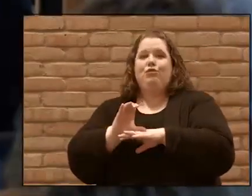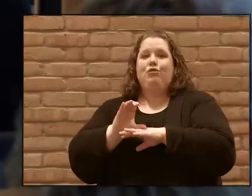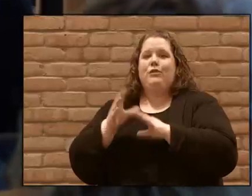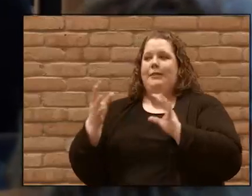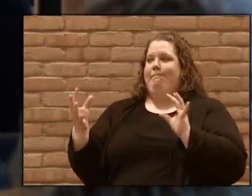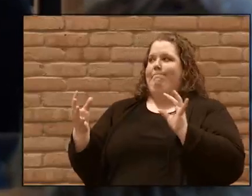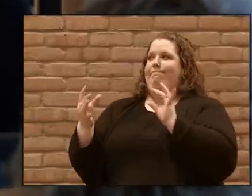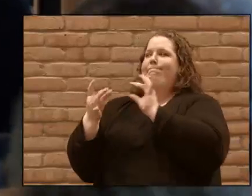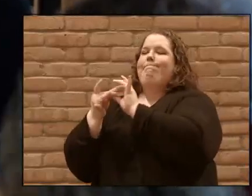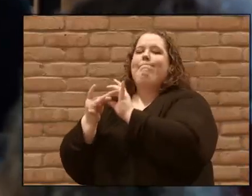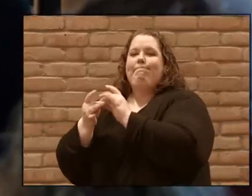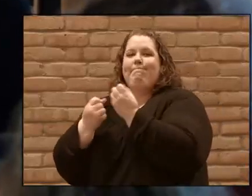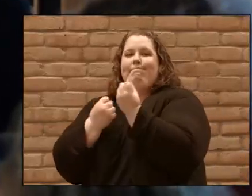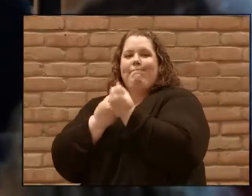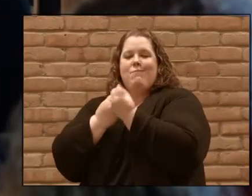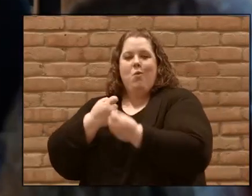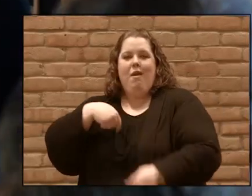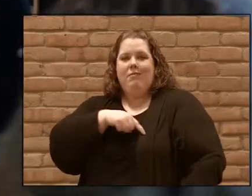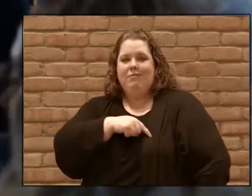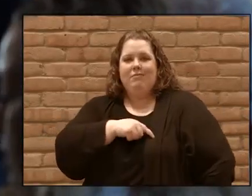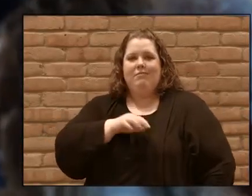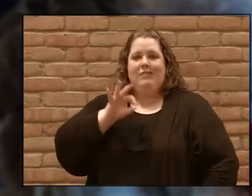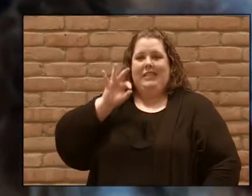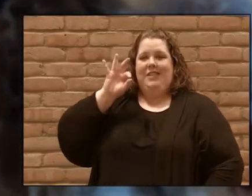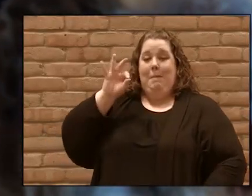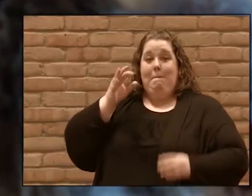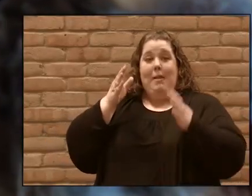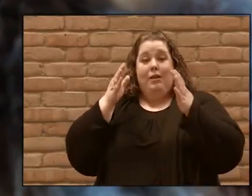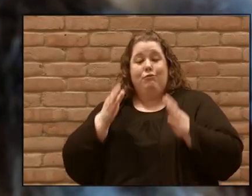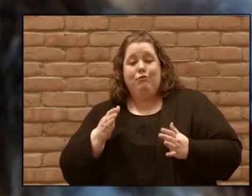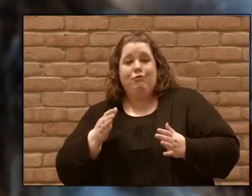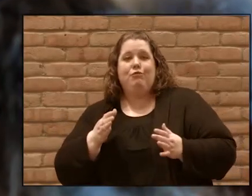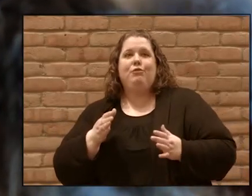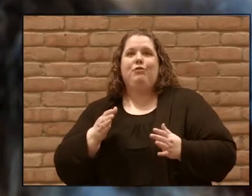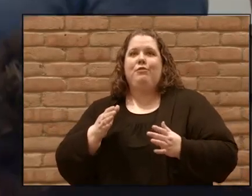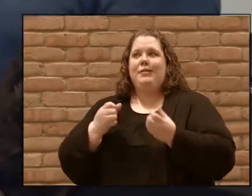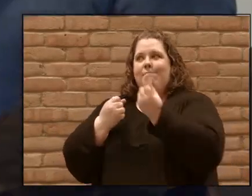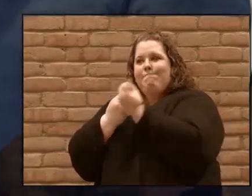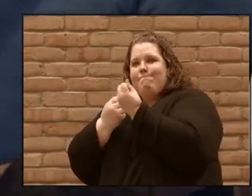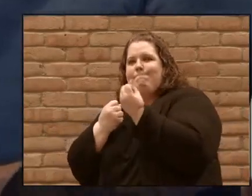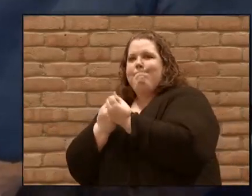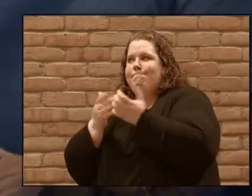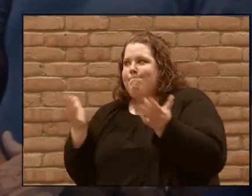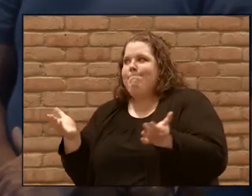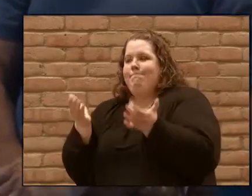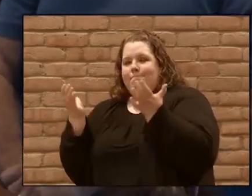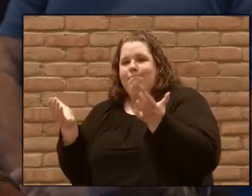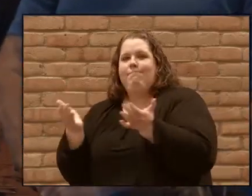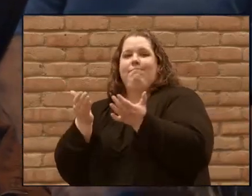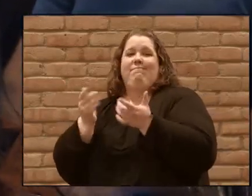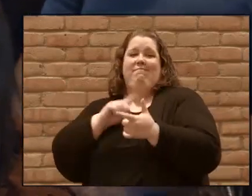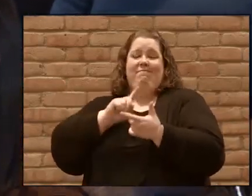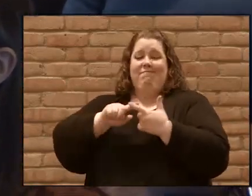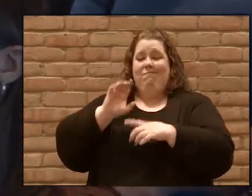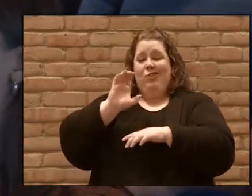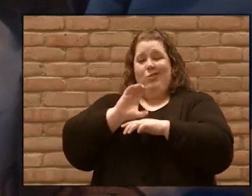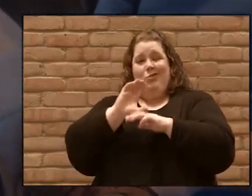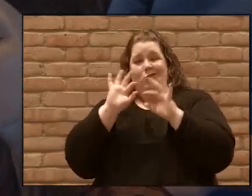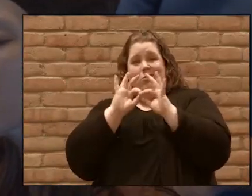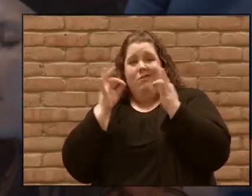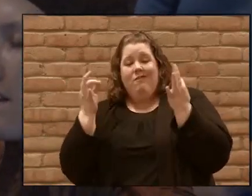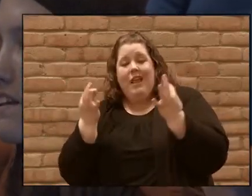it was the pastors that circled around us it was our church family